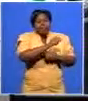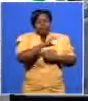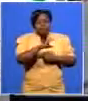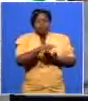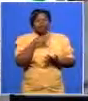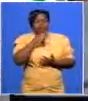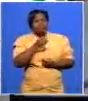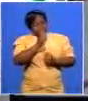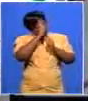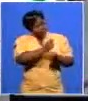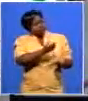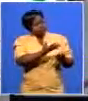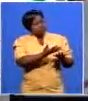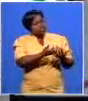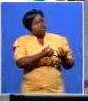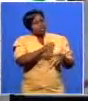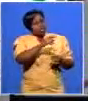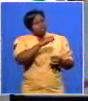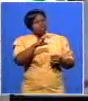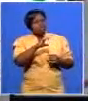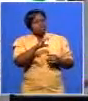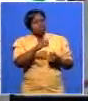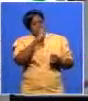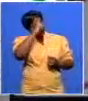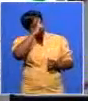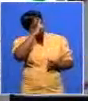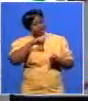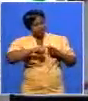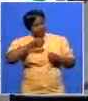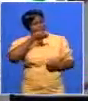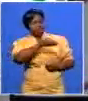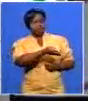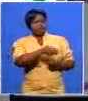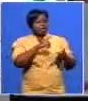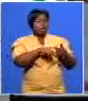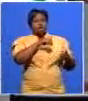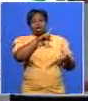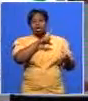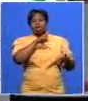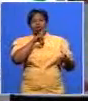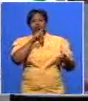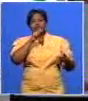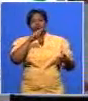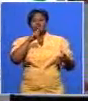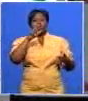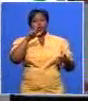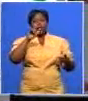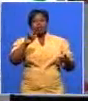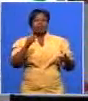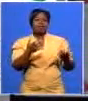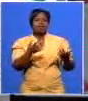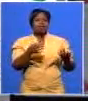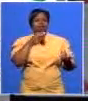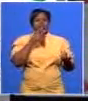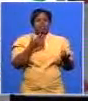acknowledging the fact that um nelson mandela albert lutuli these are national icons and these are not